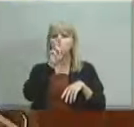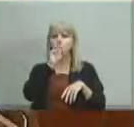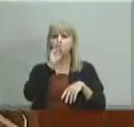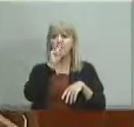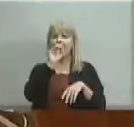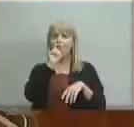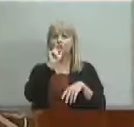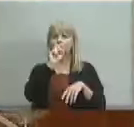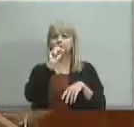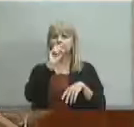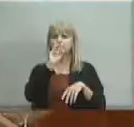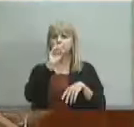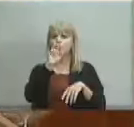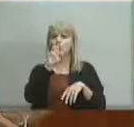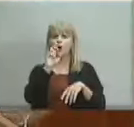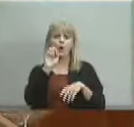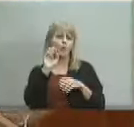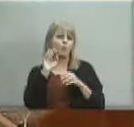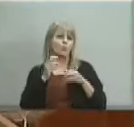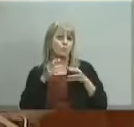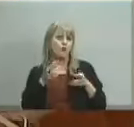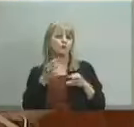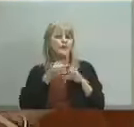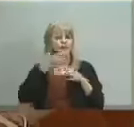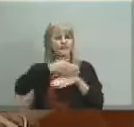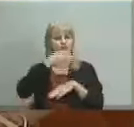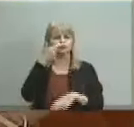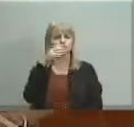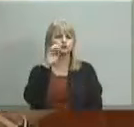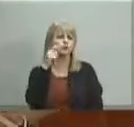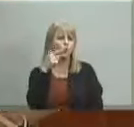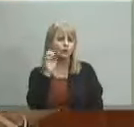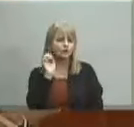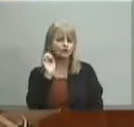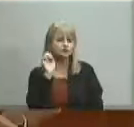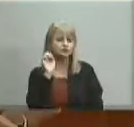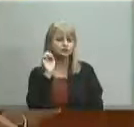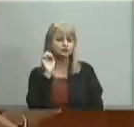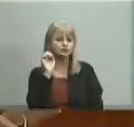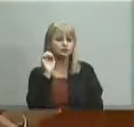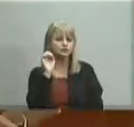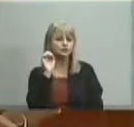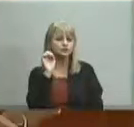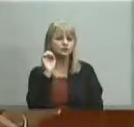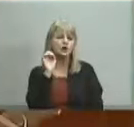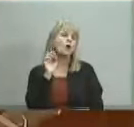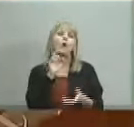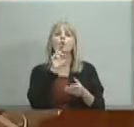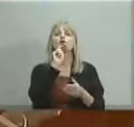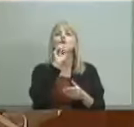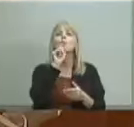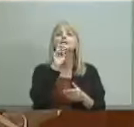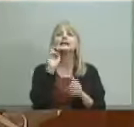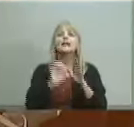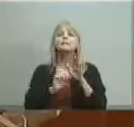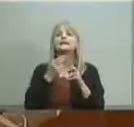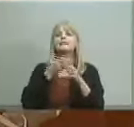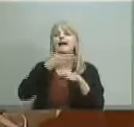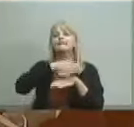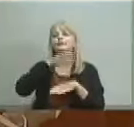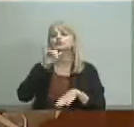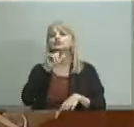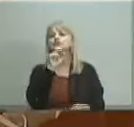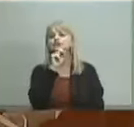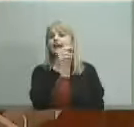part after the same people George Norton first of all George Norton Elementary is named after Jane